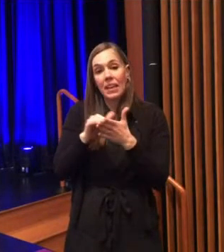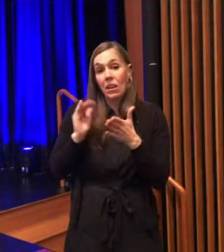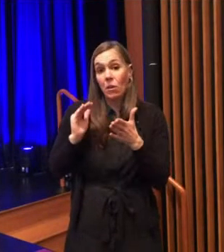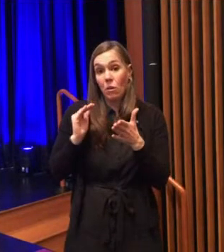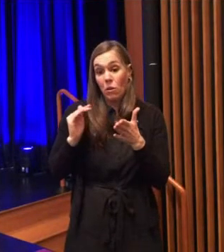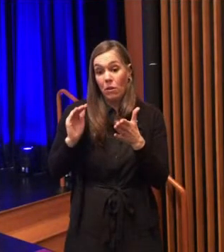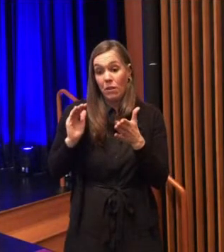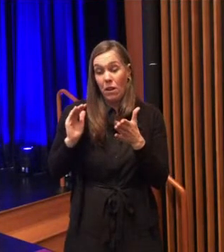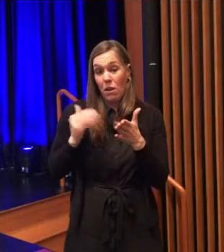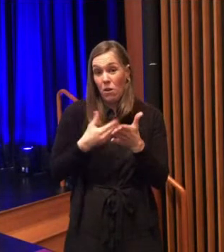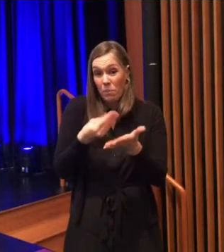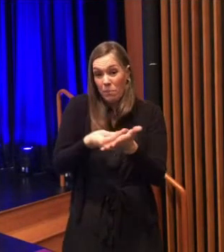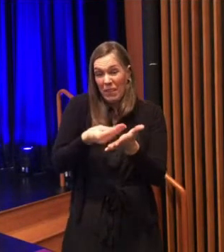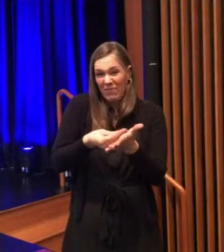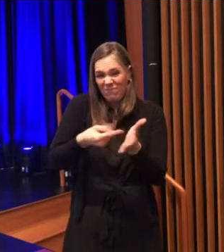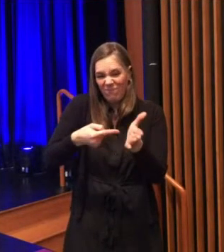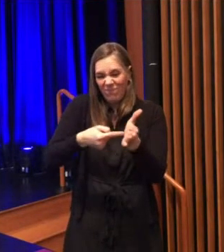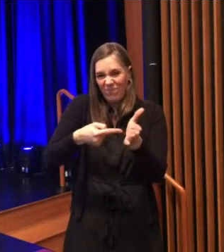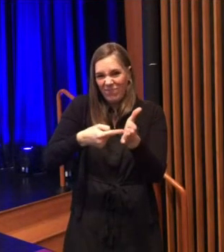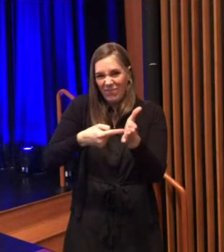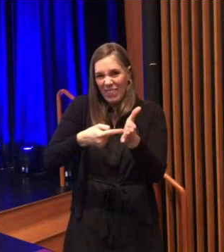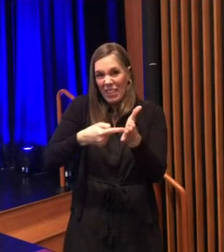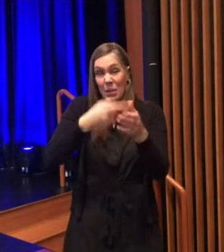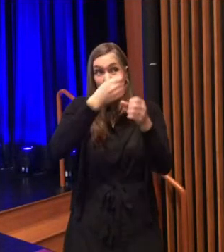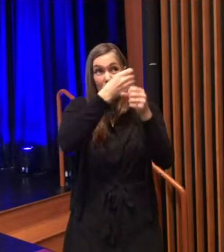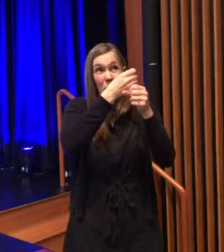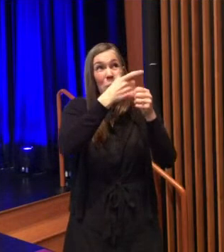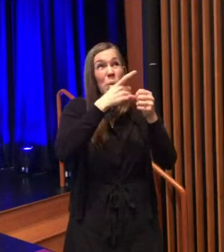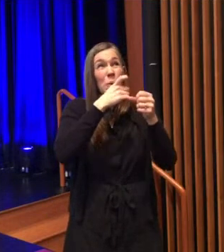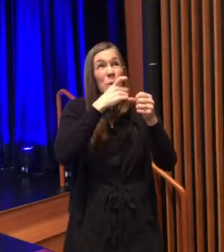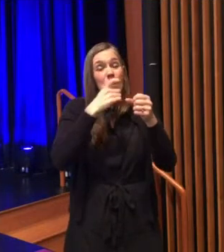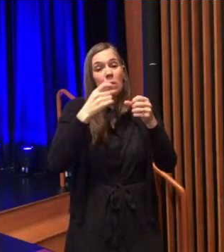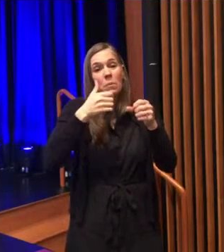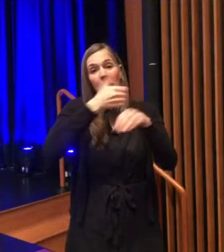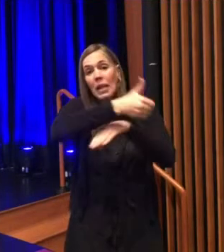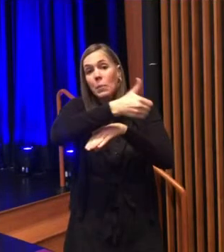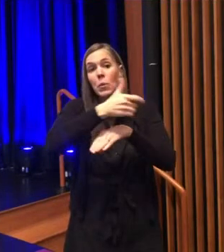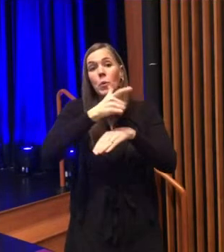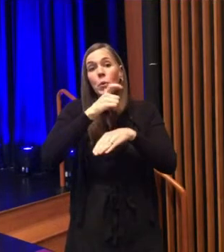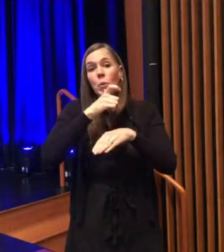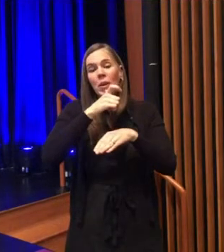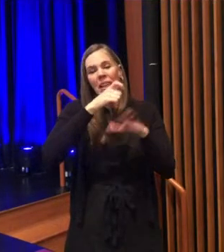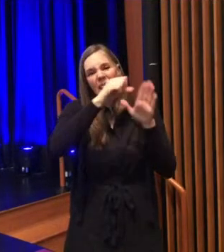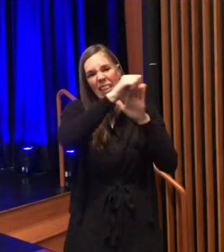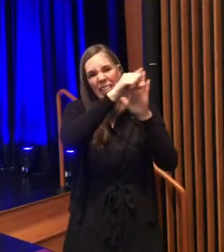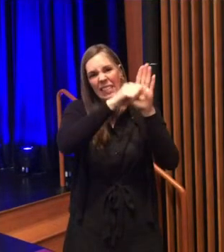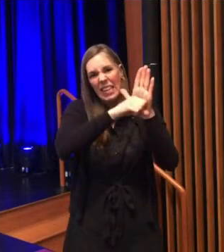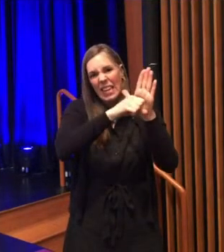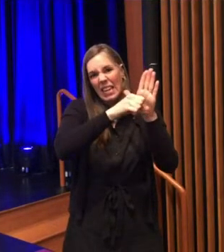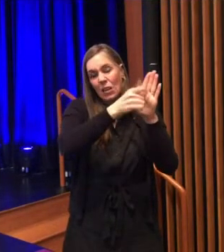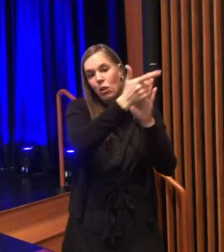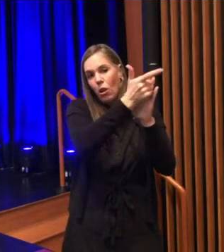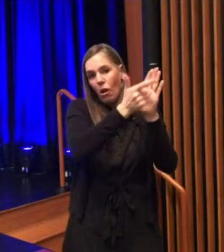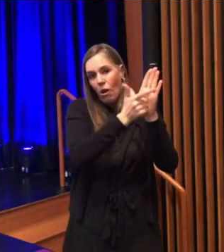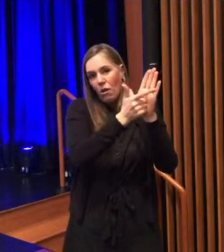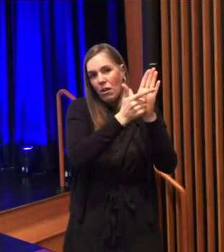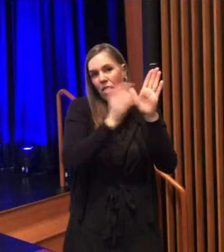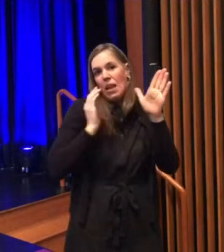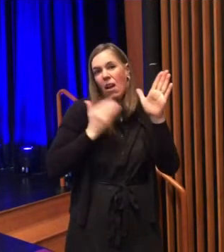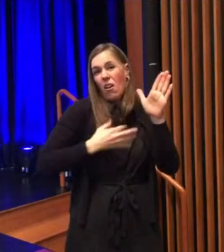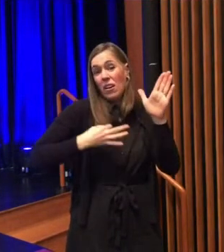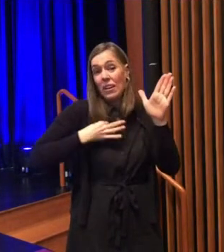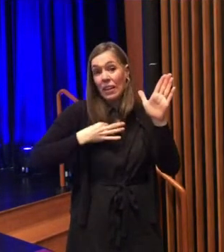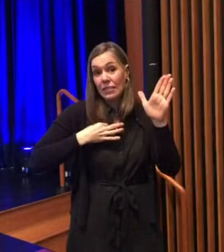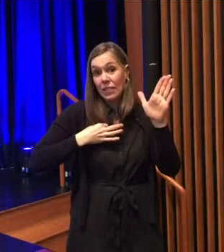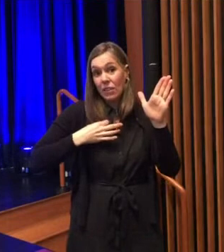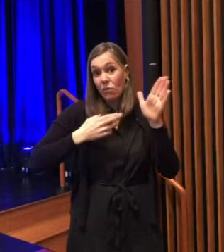created by state law this inequitable and unfair refusal by our elected representatives in harrisburg